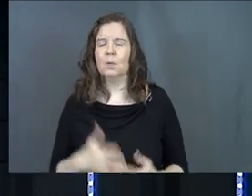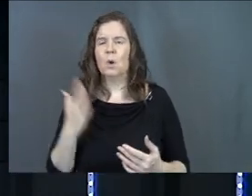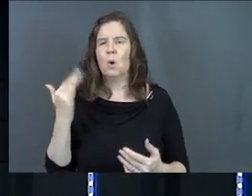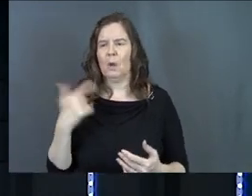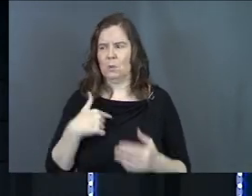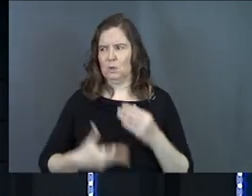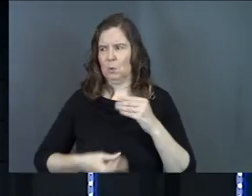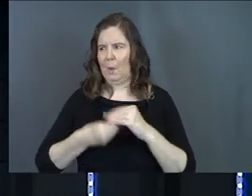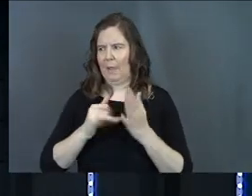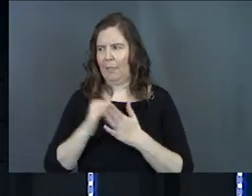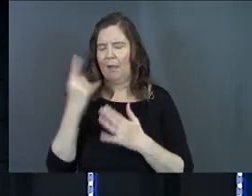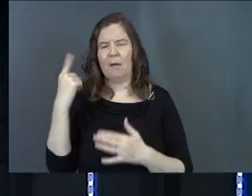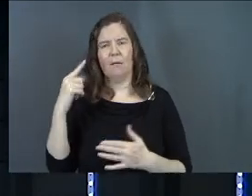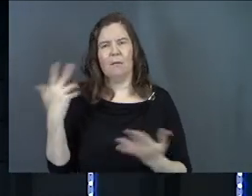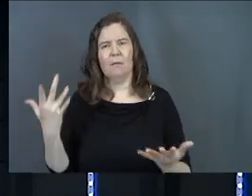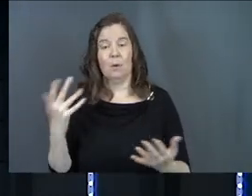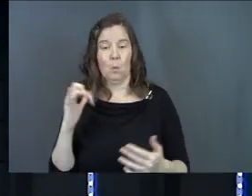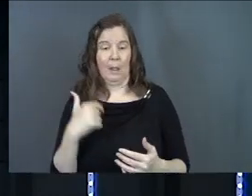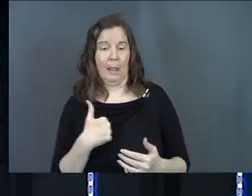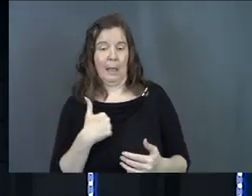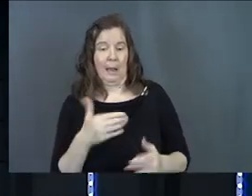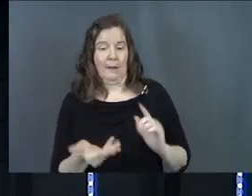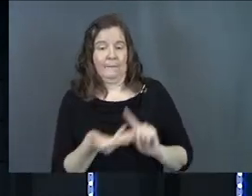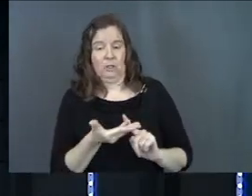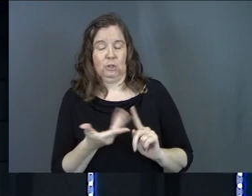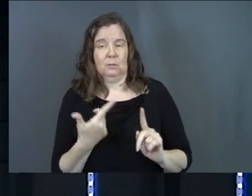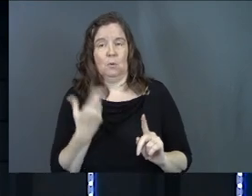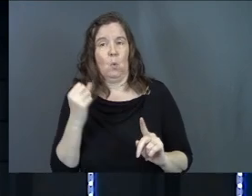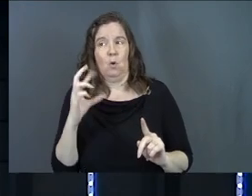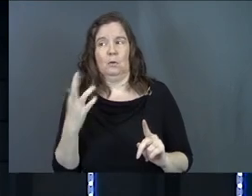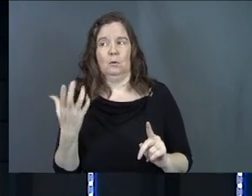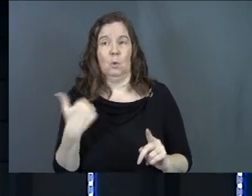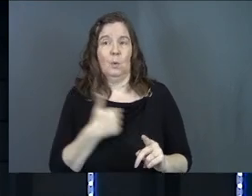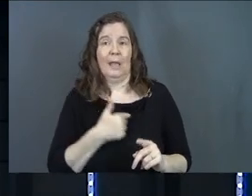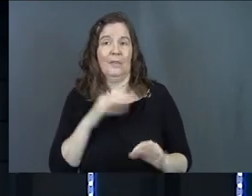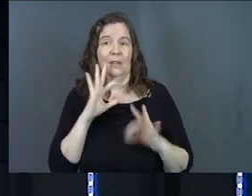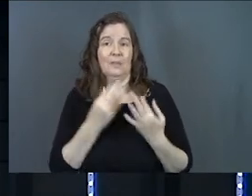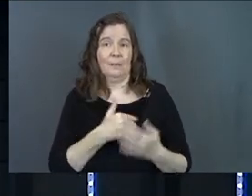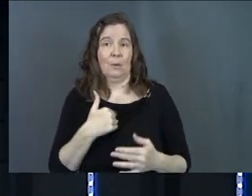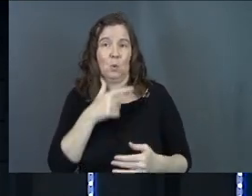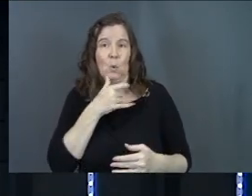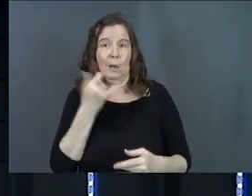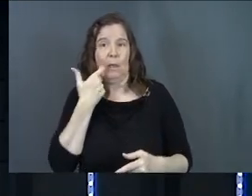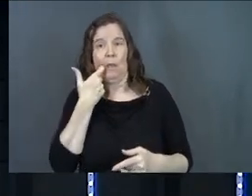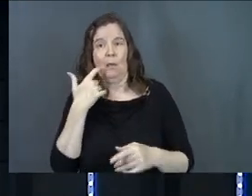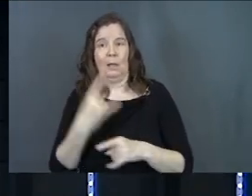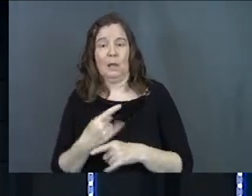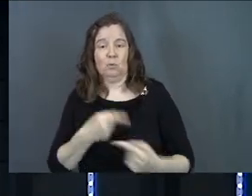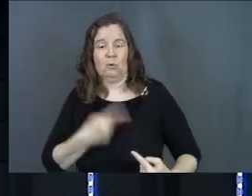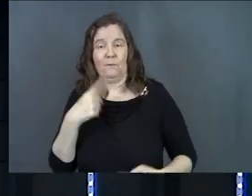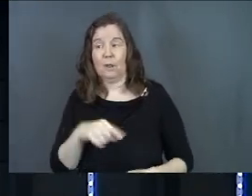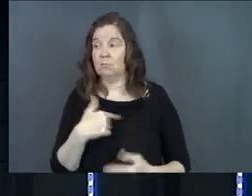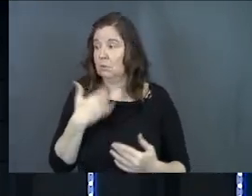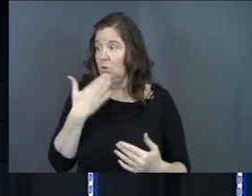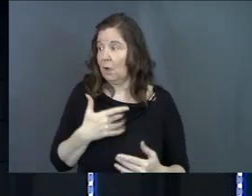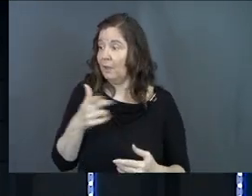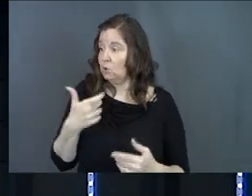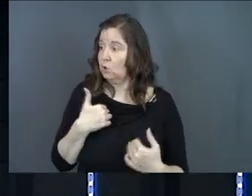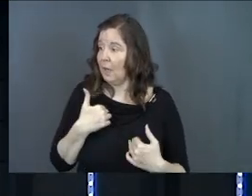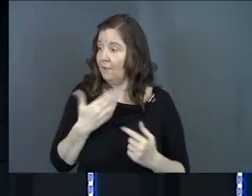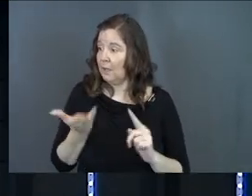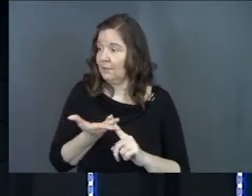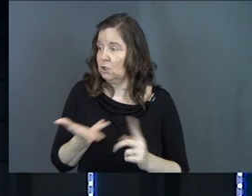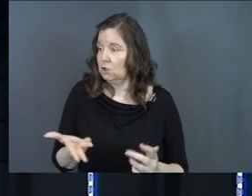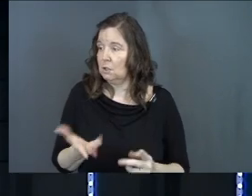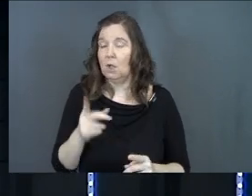So why would you add that? Well, I had a conviction or we had this family member who was an alcoholic and it was a struggle for, good then. You should